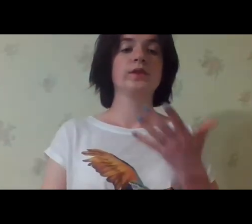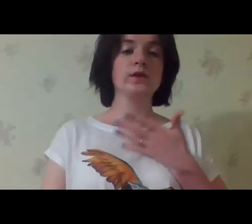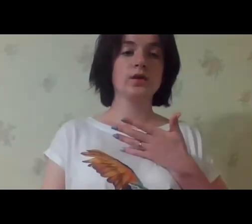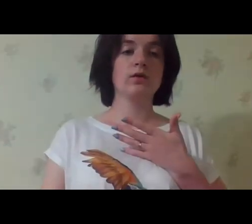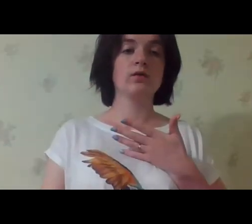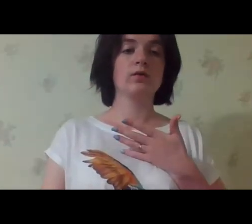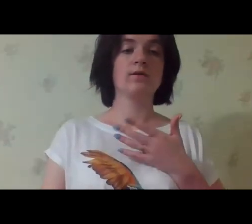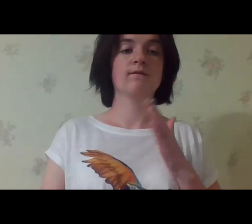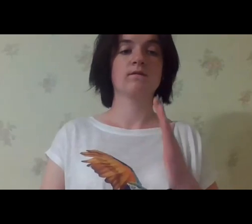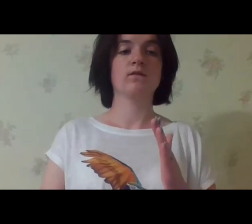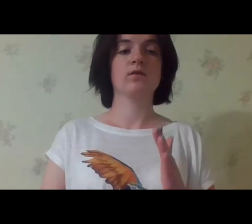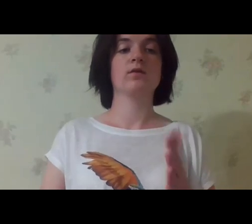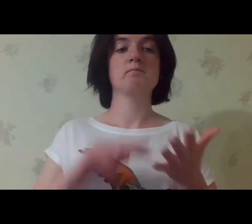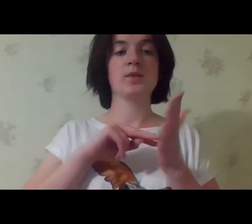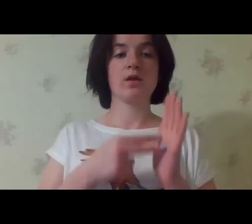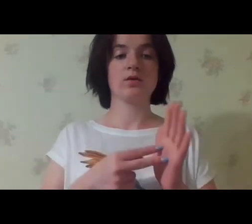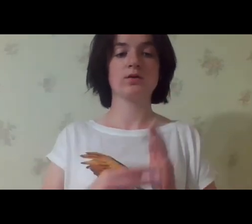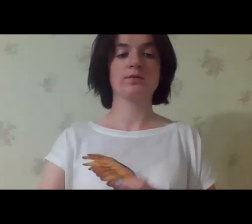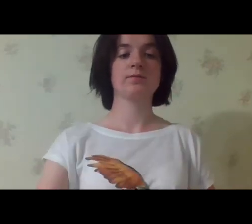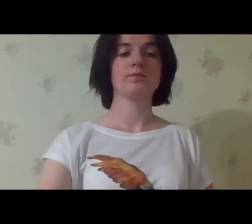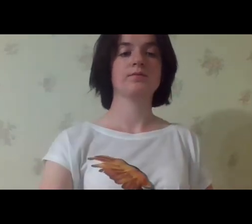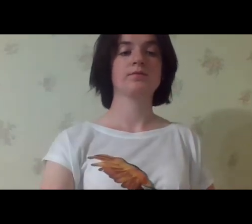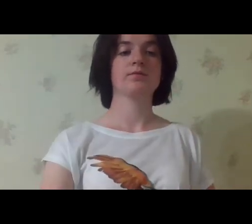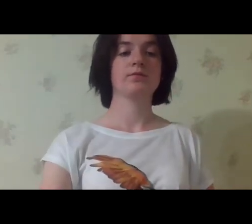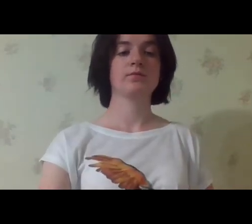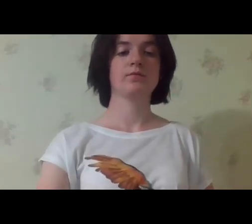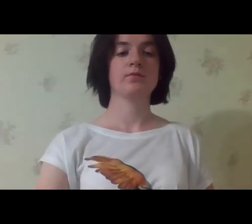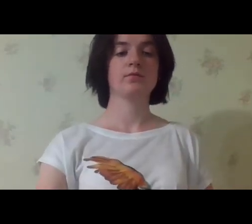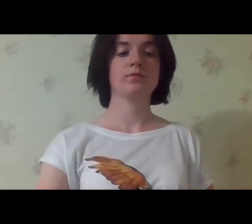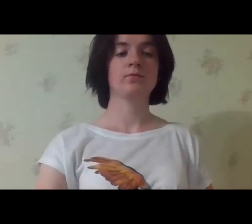included in our plans.